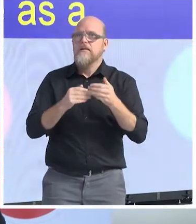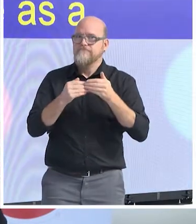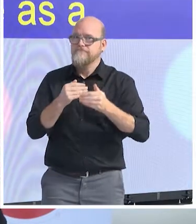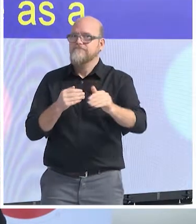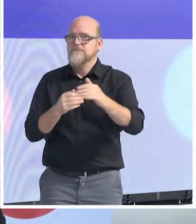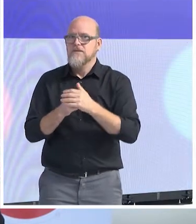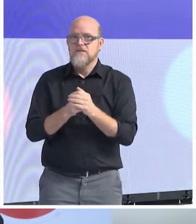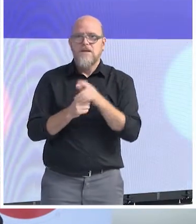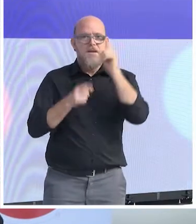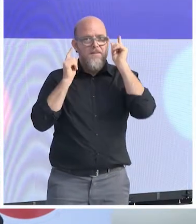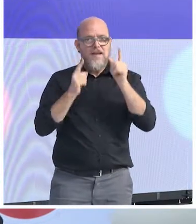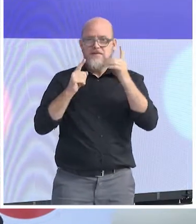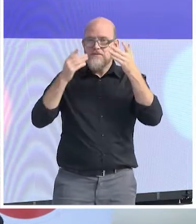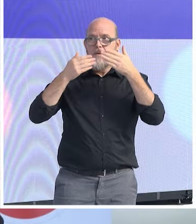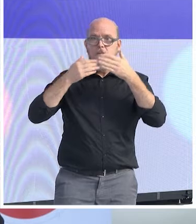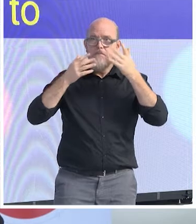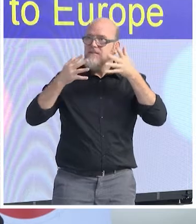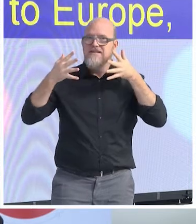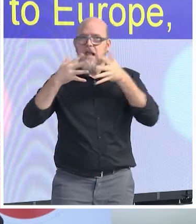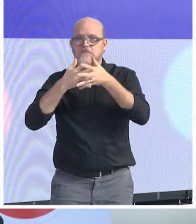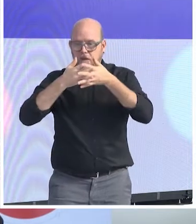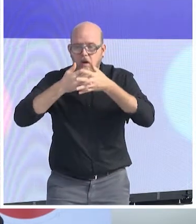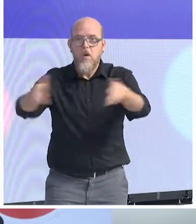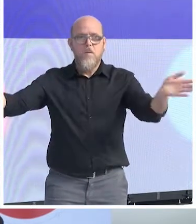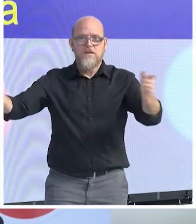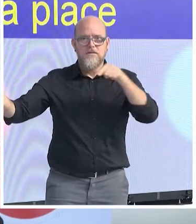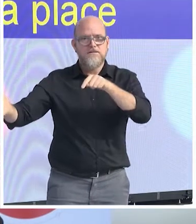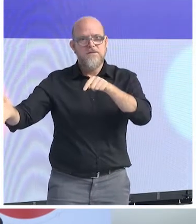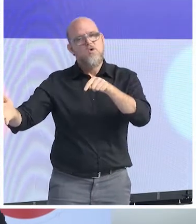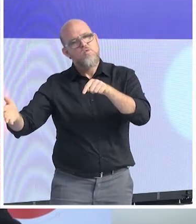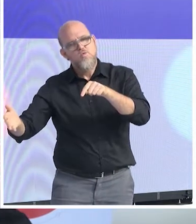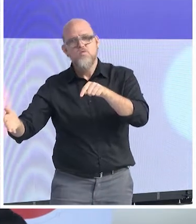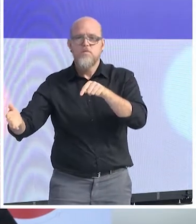to Europe, because if there was a place in which this climate change